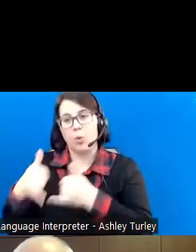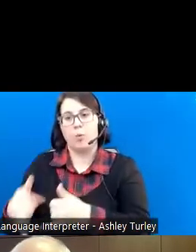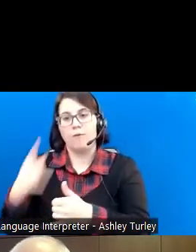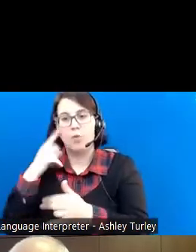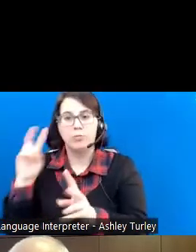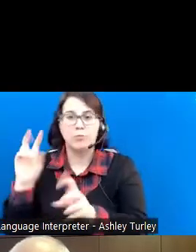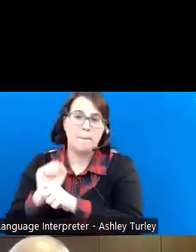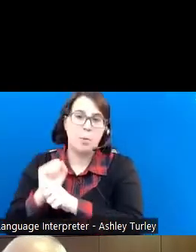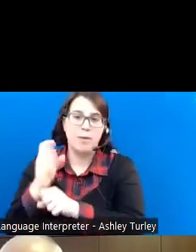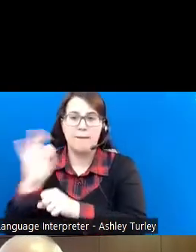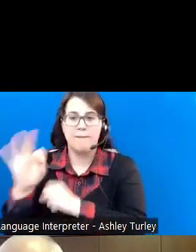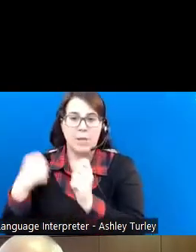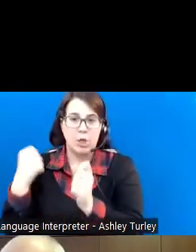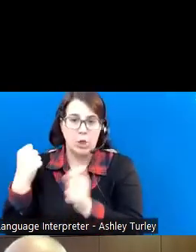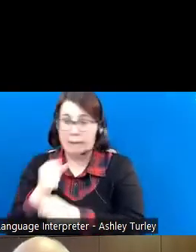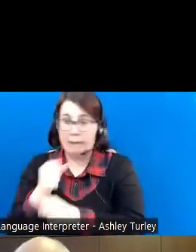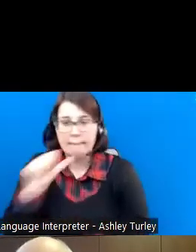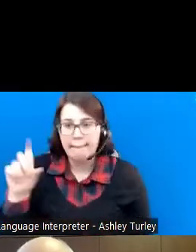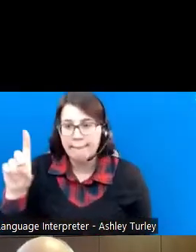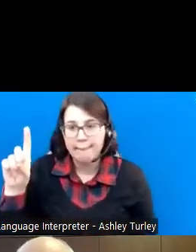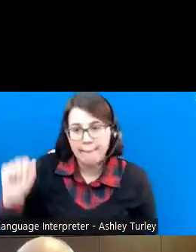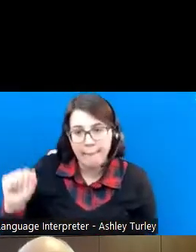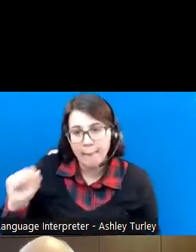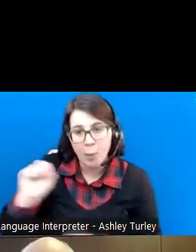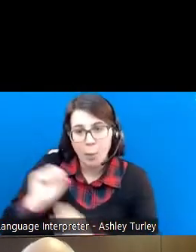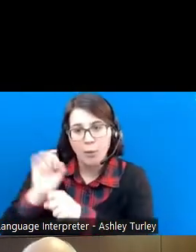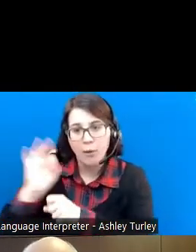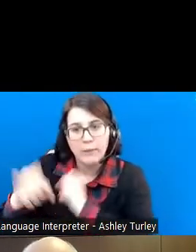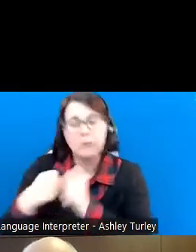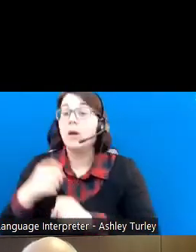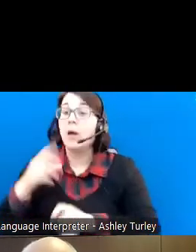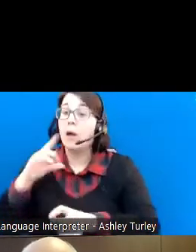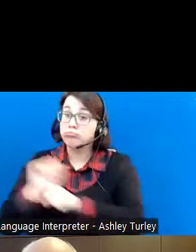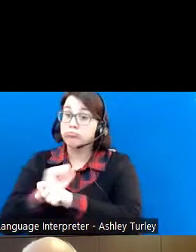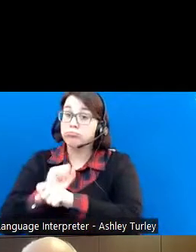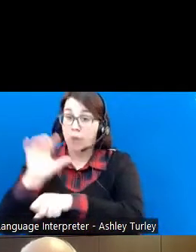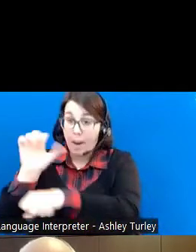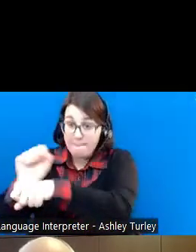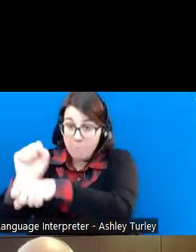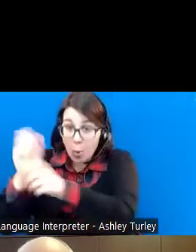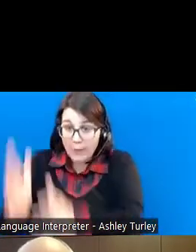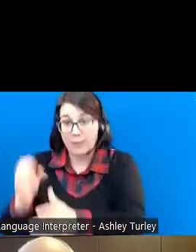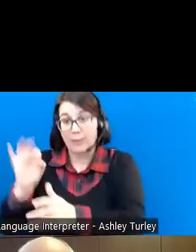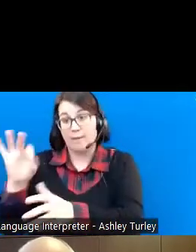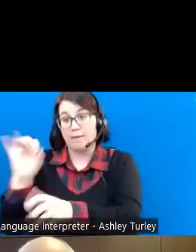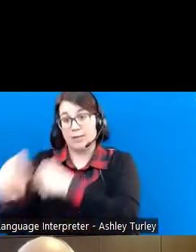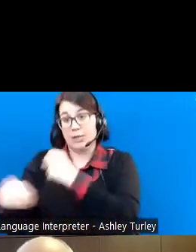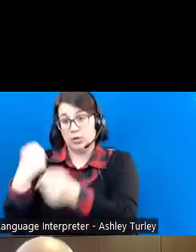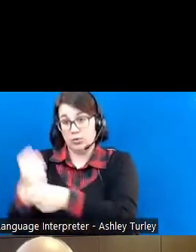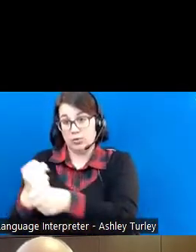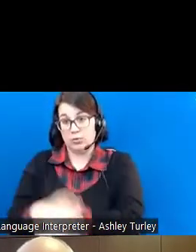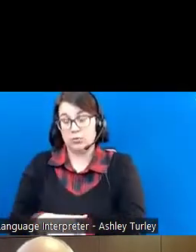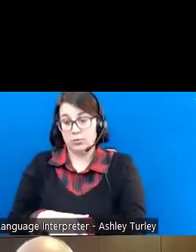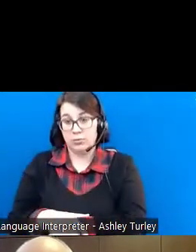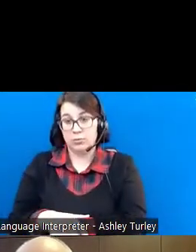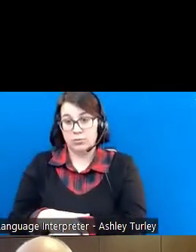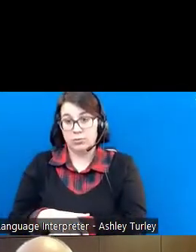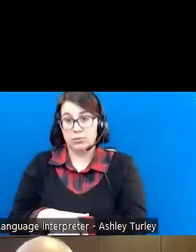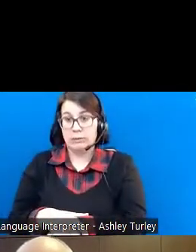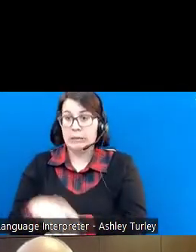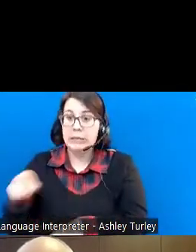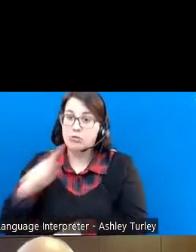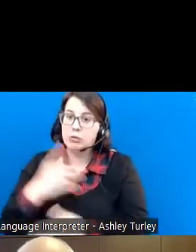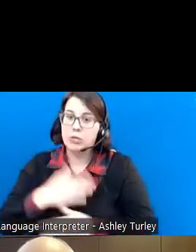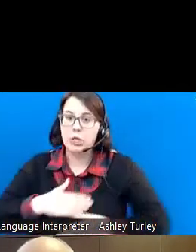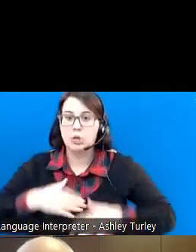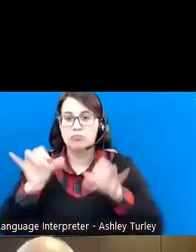the Year, not Disabled Employee of the Year, but Employee of the Year. Again, he really took to the Routine and to